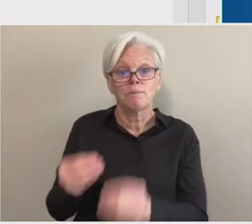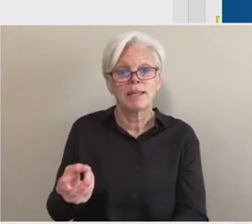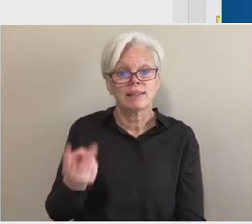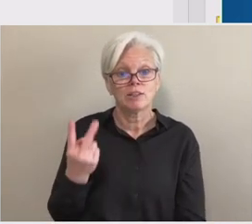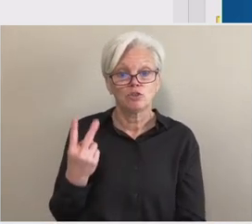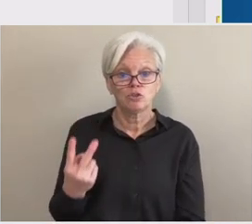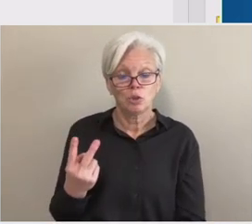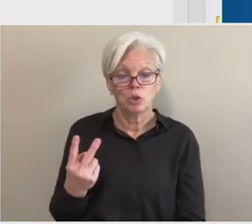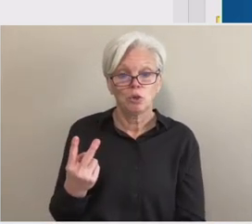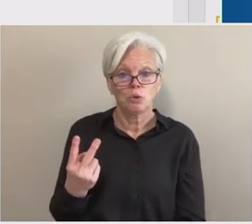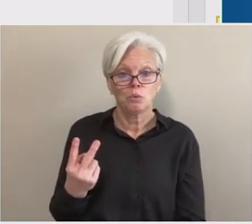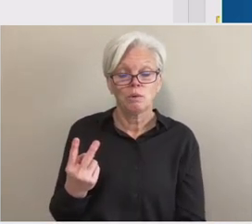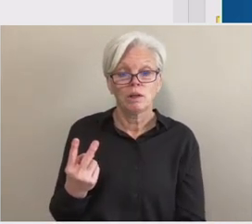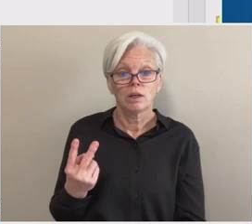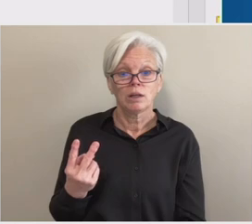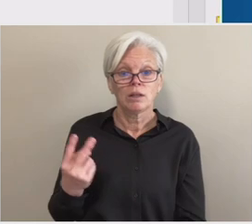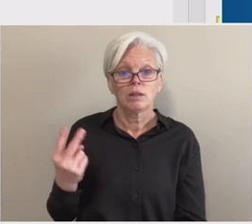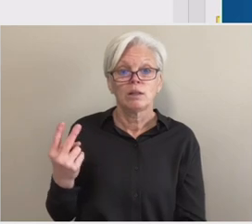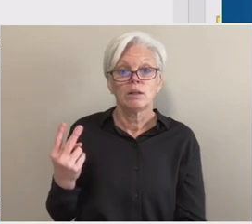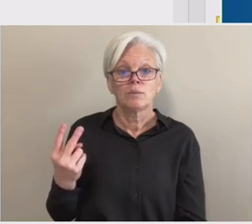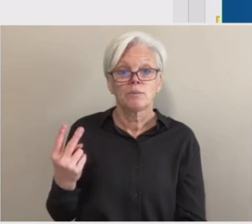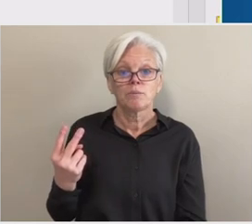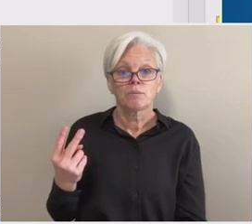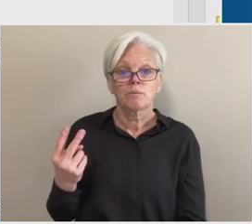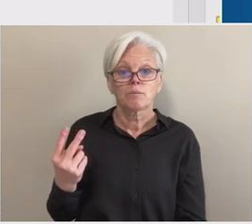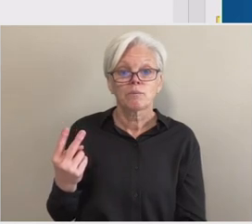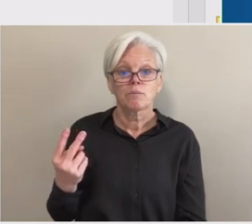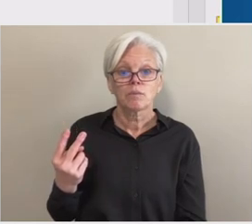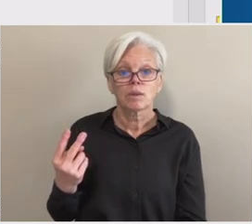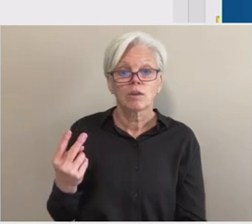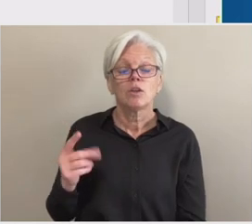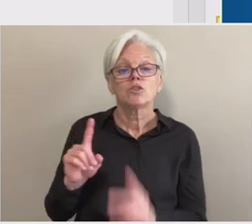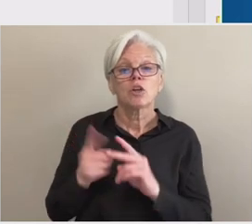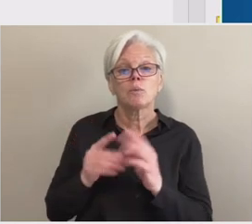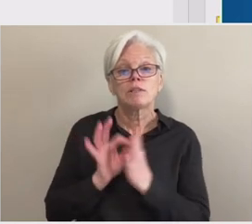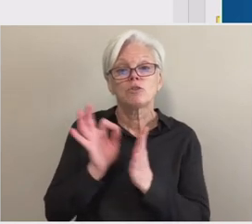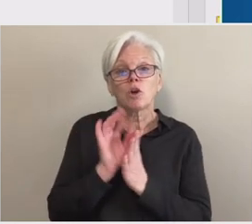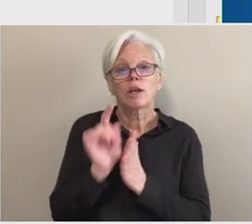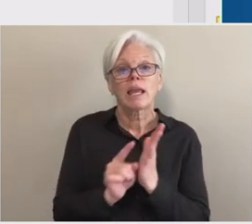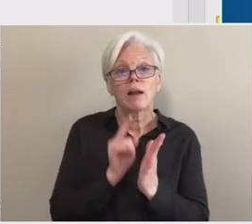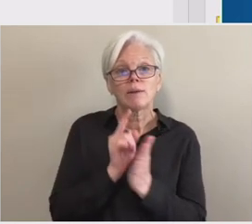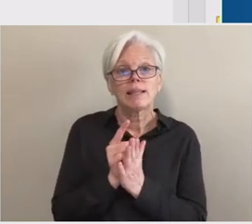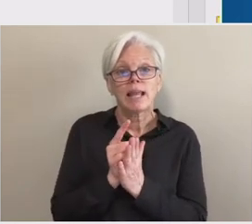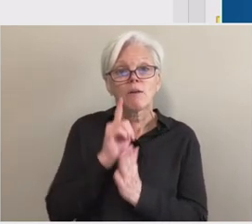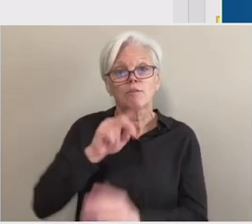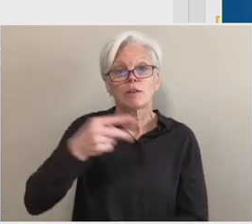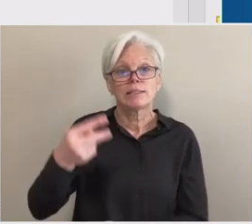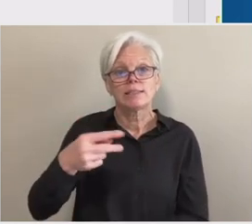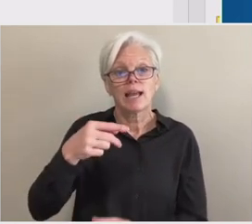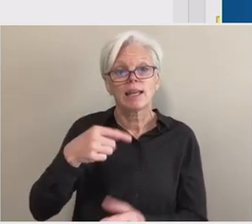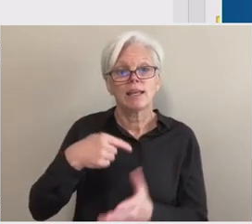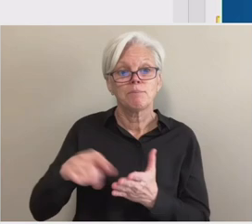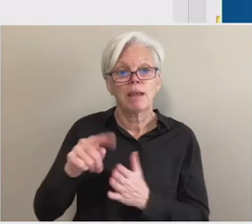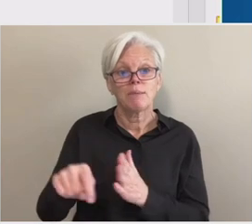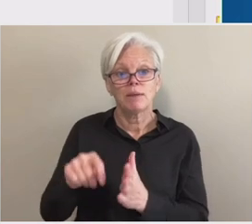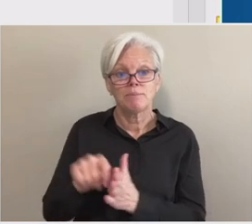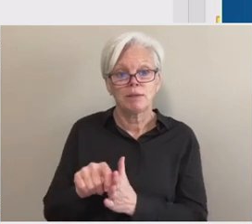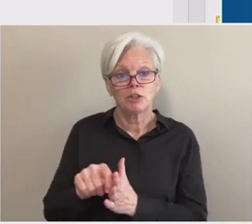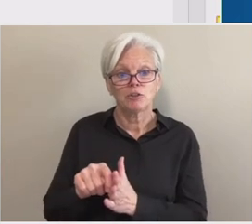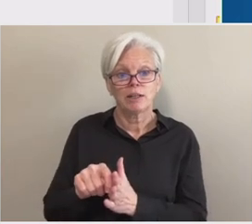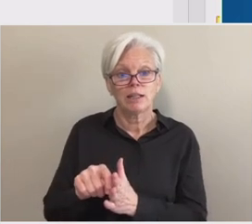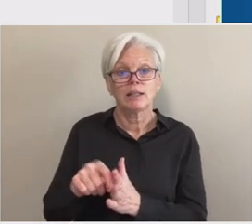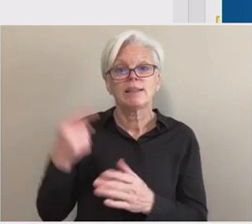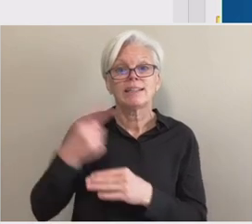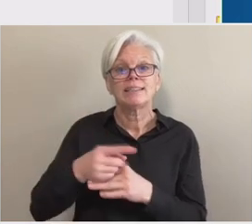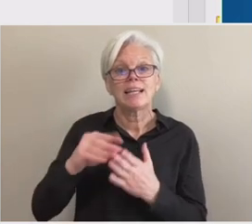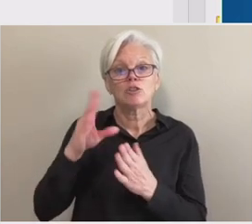the student that we start counting the hours for the second payment period on the day that the student completes